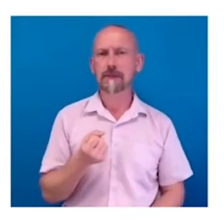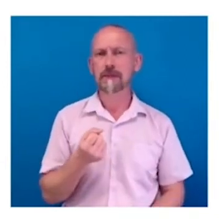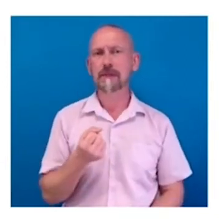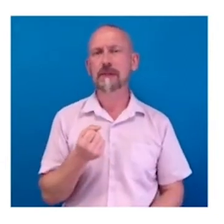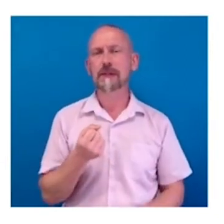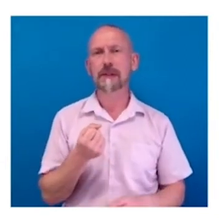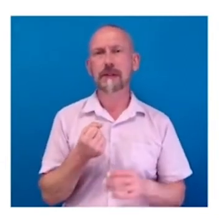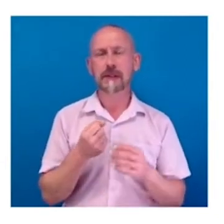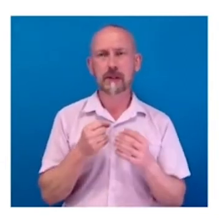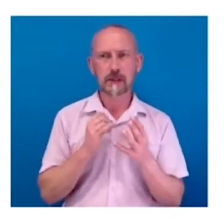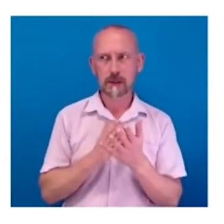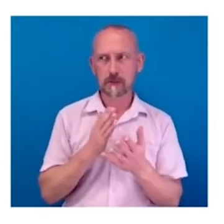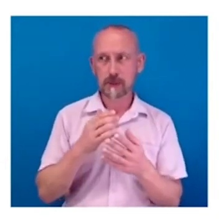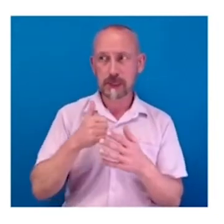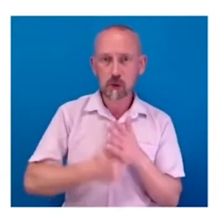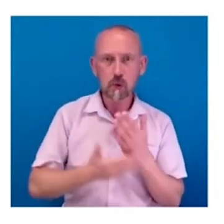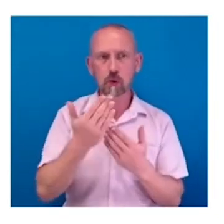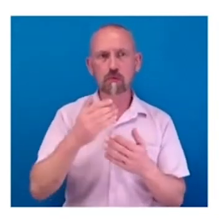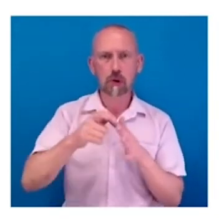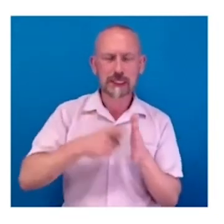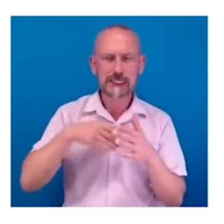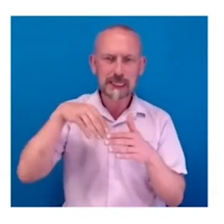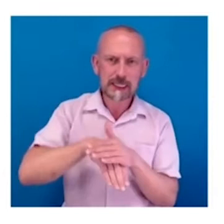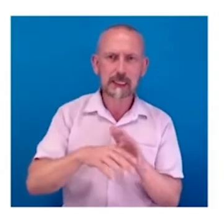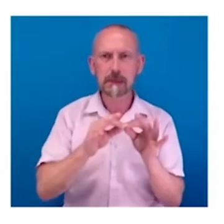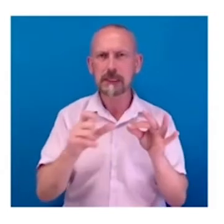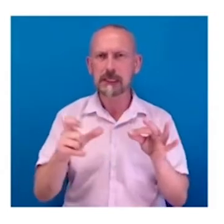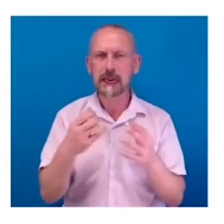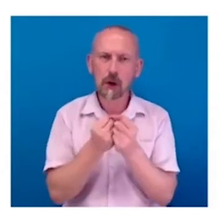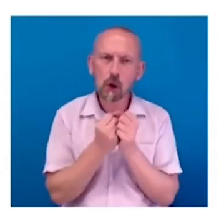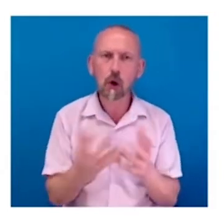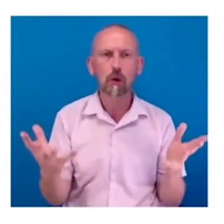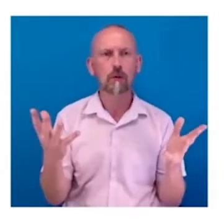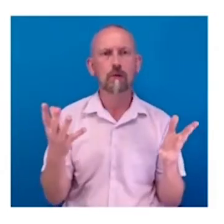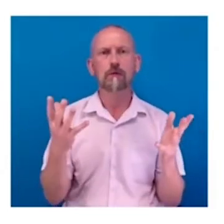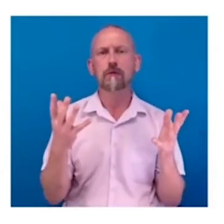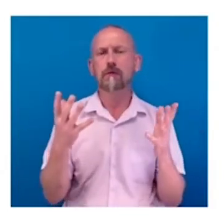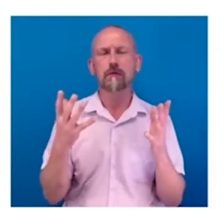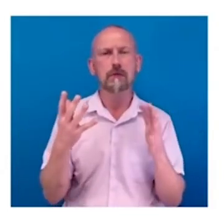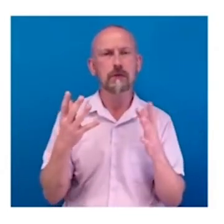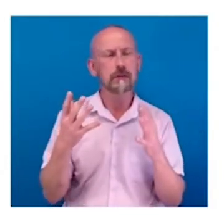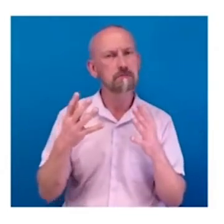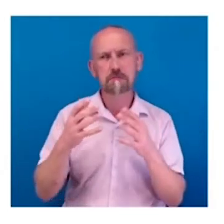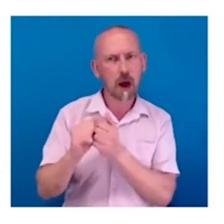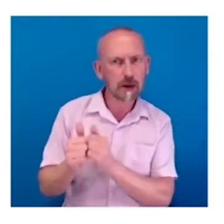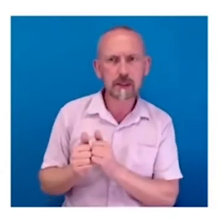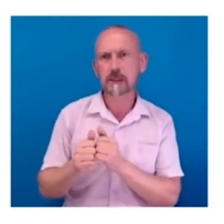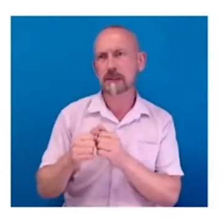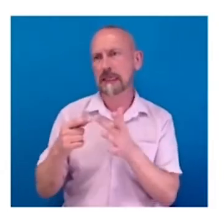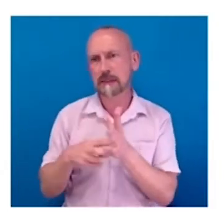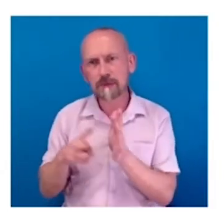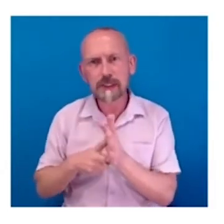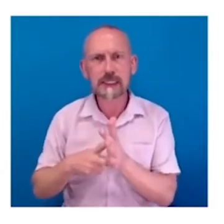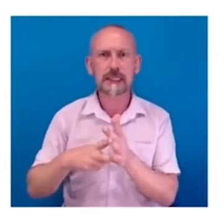project inside the BBC. And then we got involved with lots of partners, British Telecom and Channel 4, Channel 5, ICV, et cetera, and others,